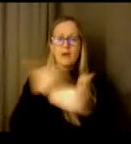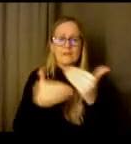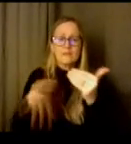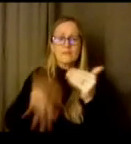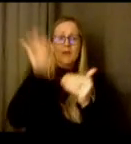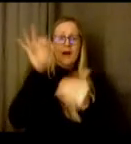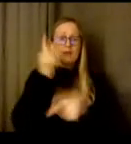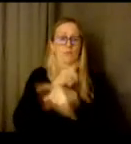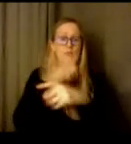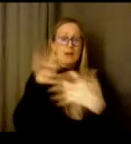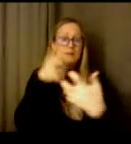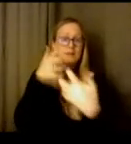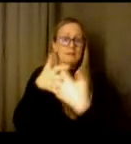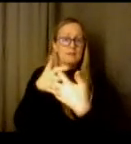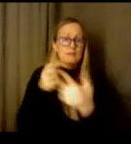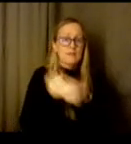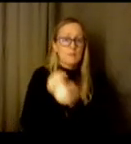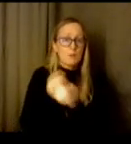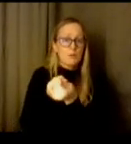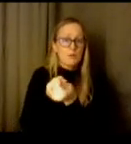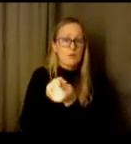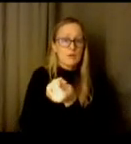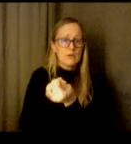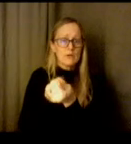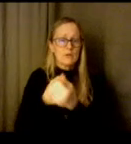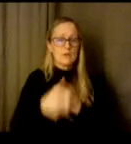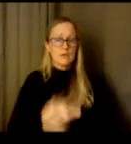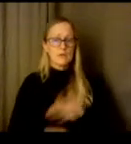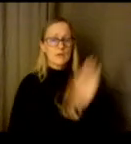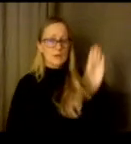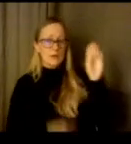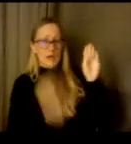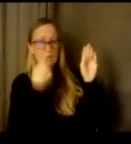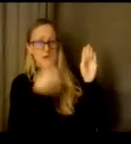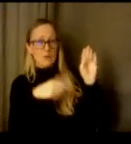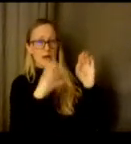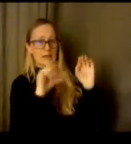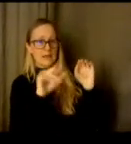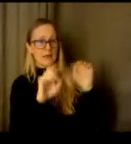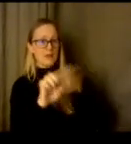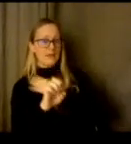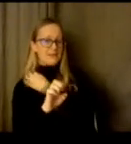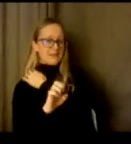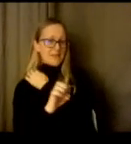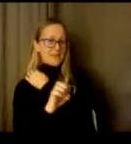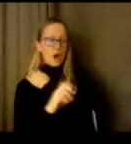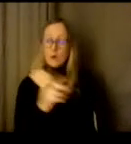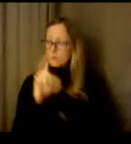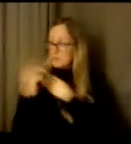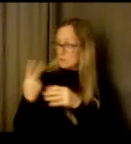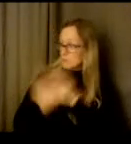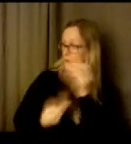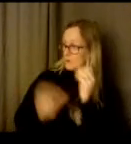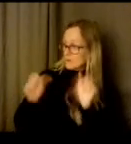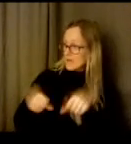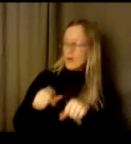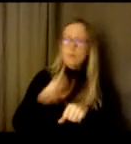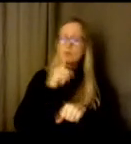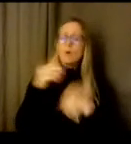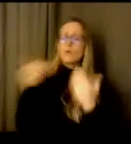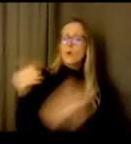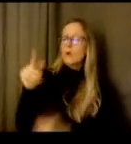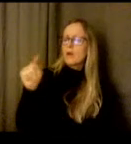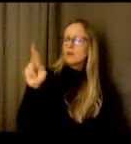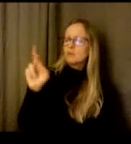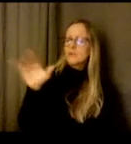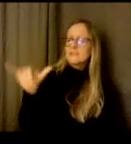i i can answer that carrie you want to tag team on this oh sure go ahead tracy go ahead okay